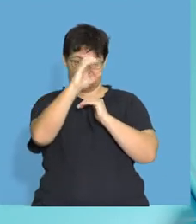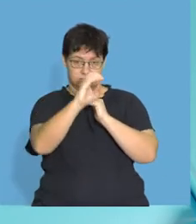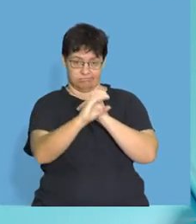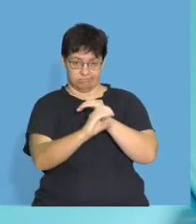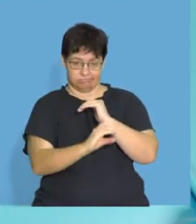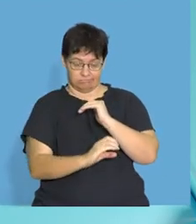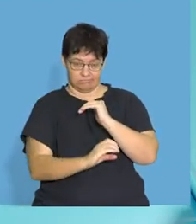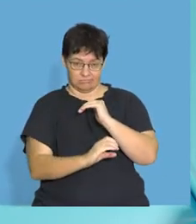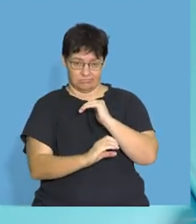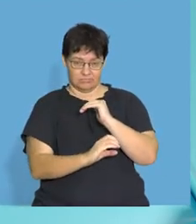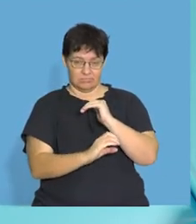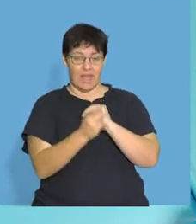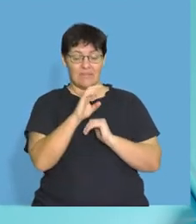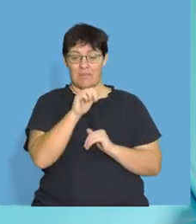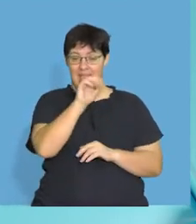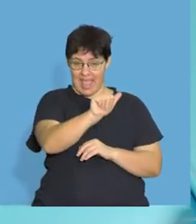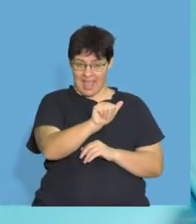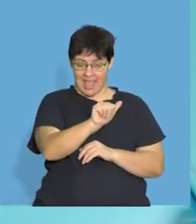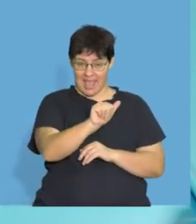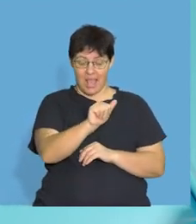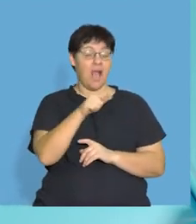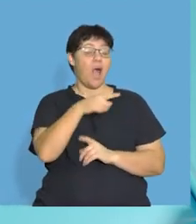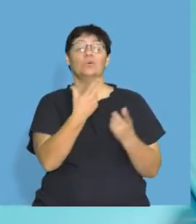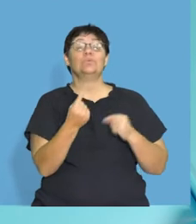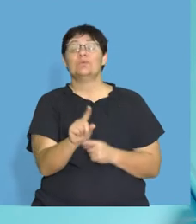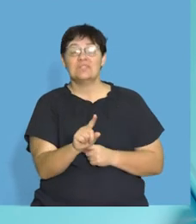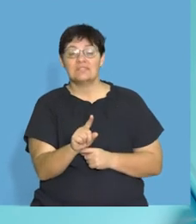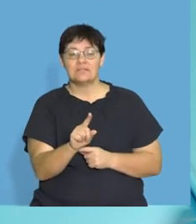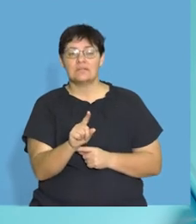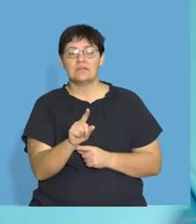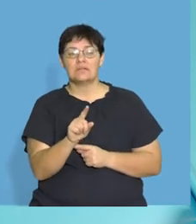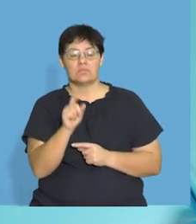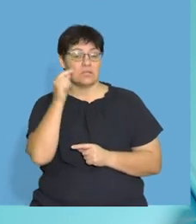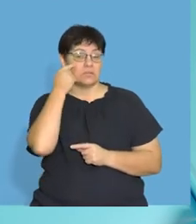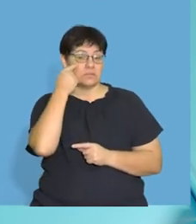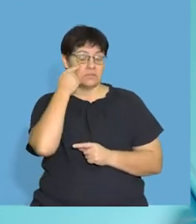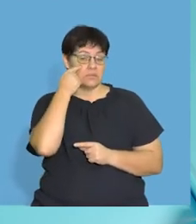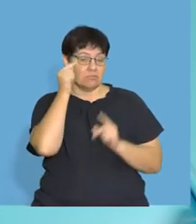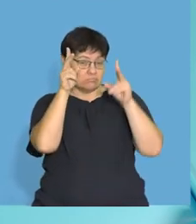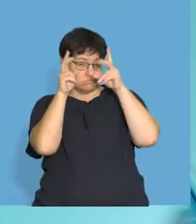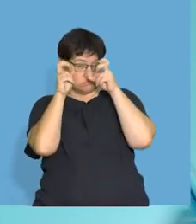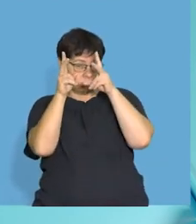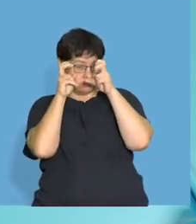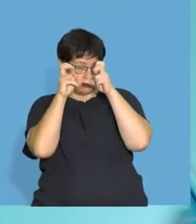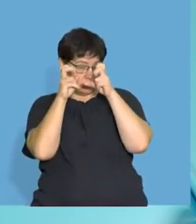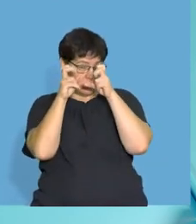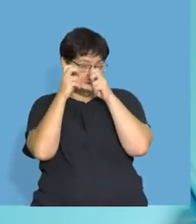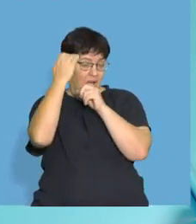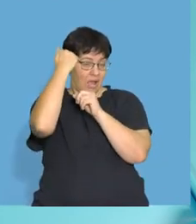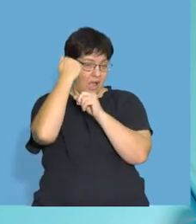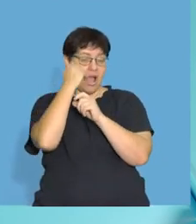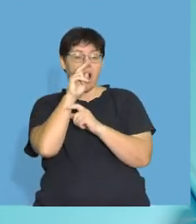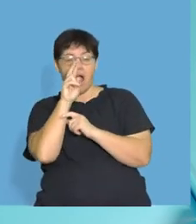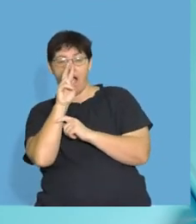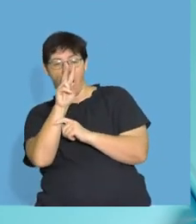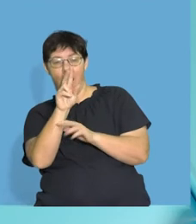down, you've got vitamin A. And what it does is, it makes these things in the back of your